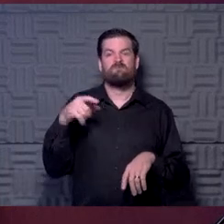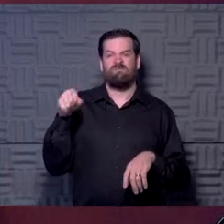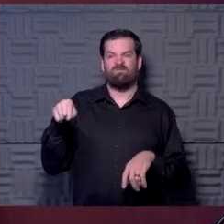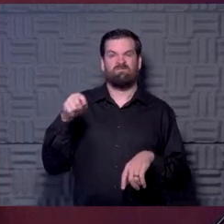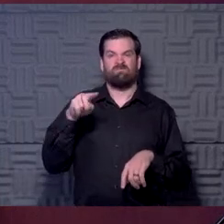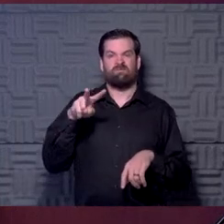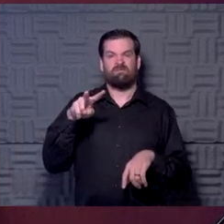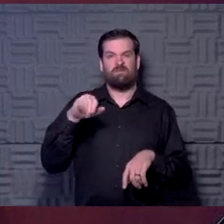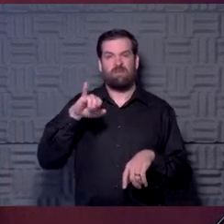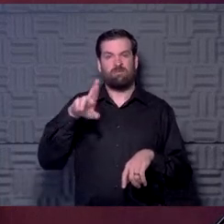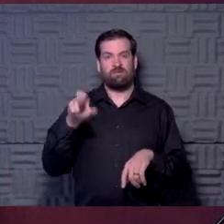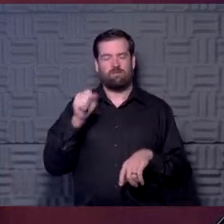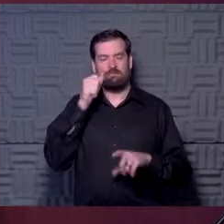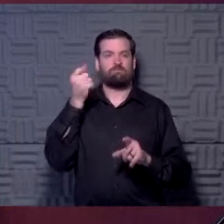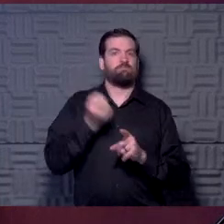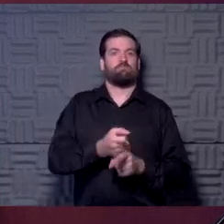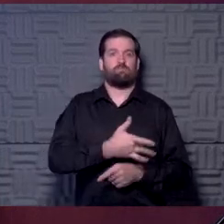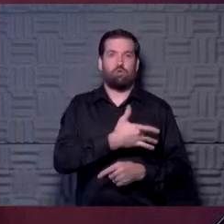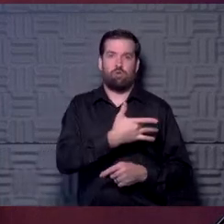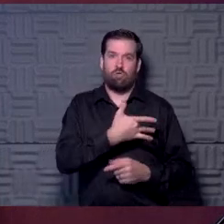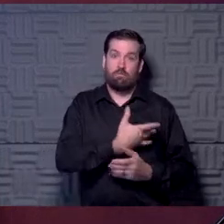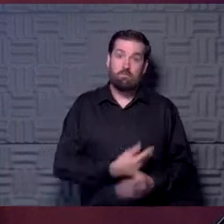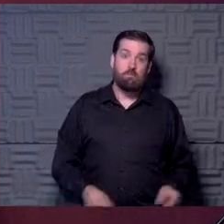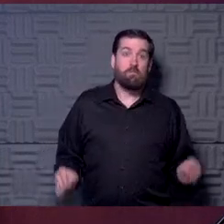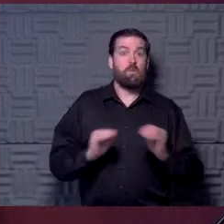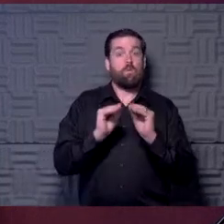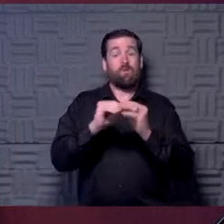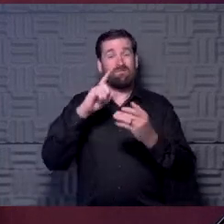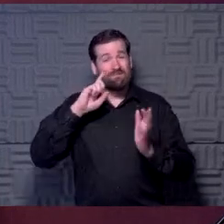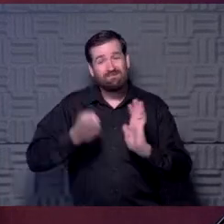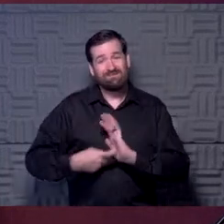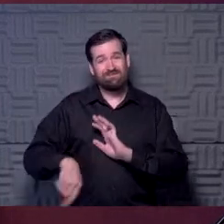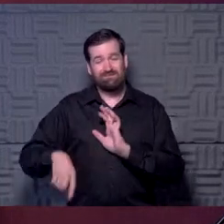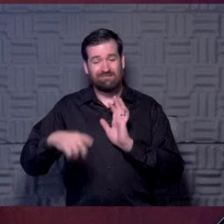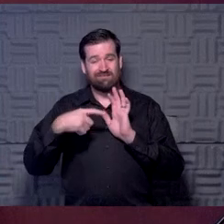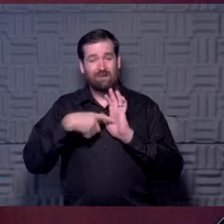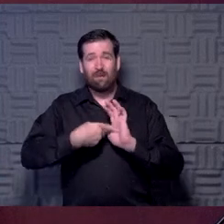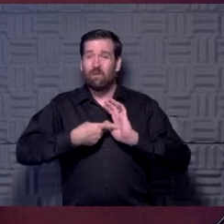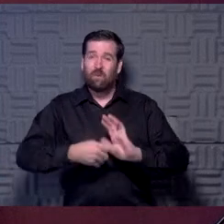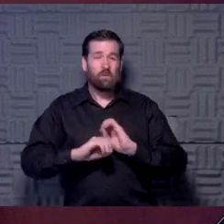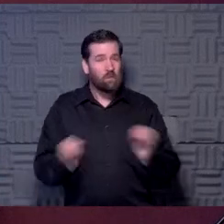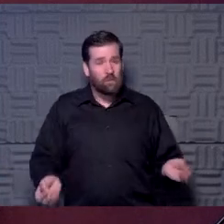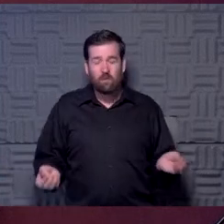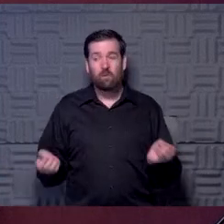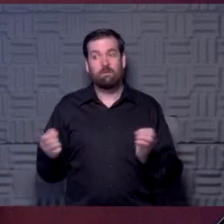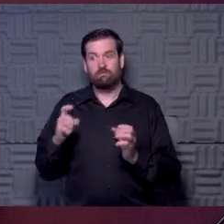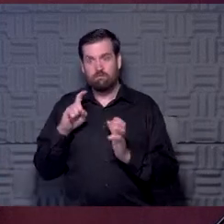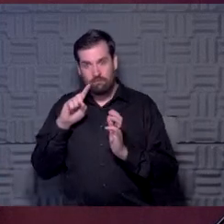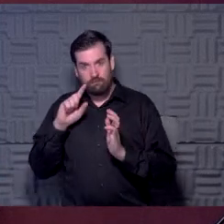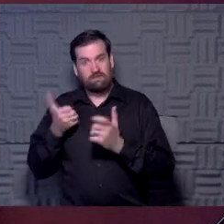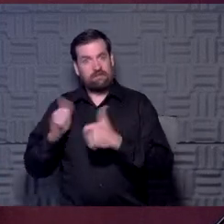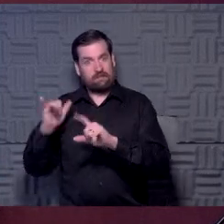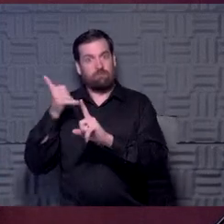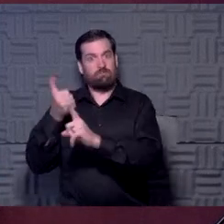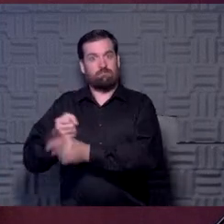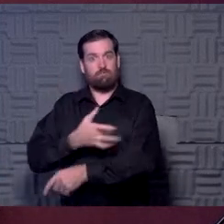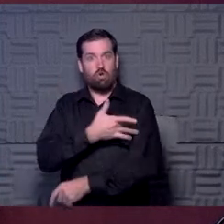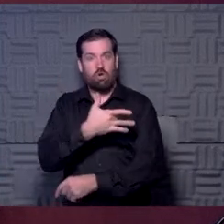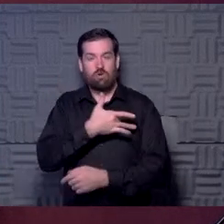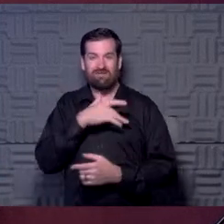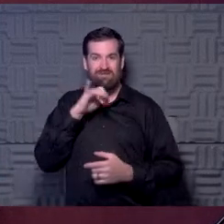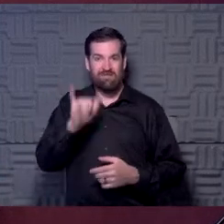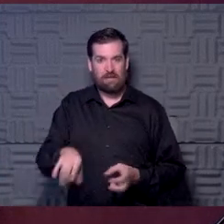of this virus to affect the heart more and emerging data showing asymptomatic people having evidence of inflammation, the concern about that